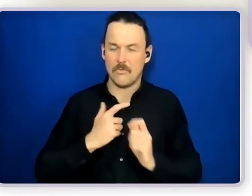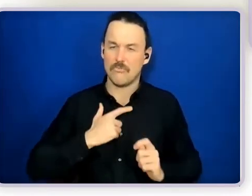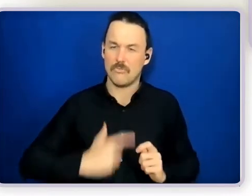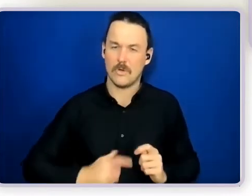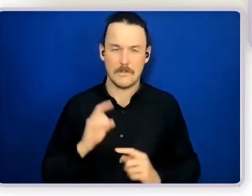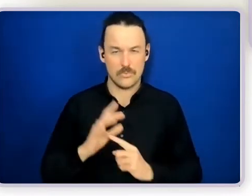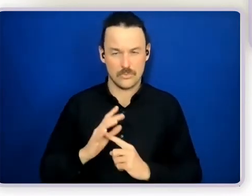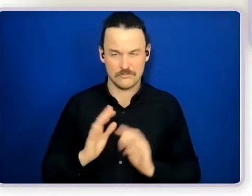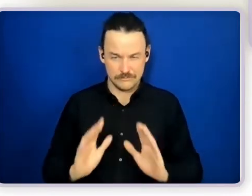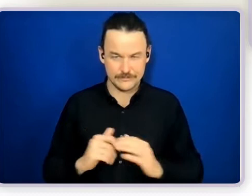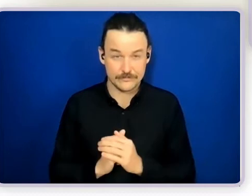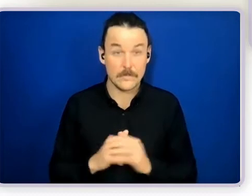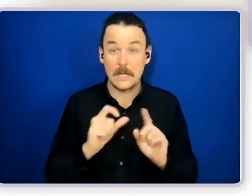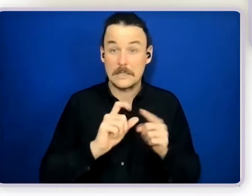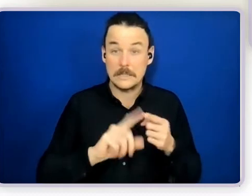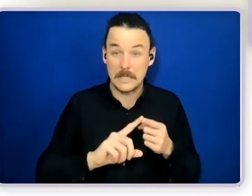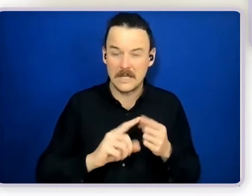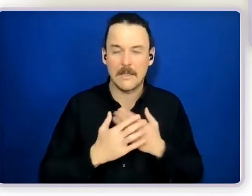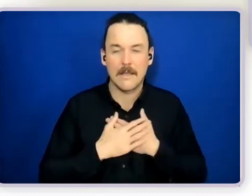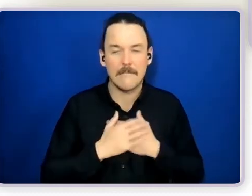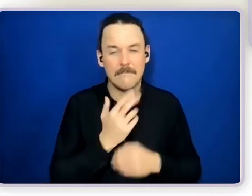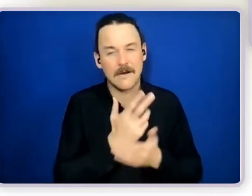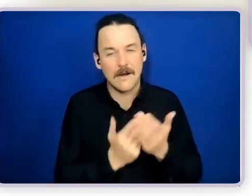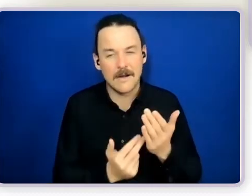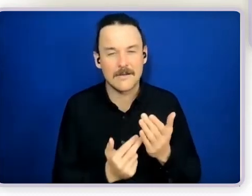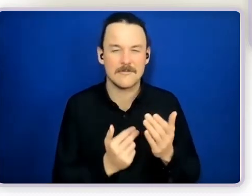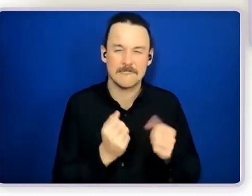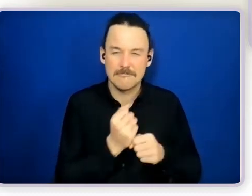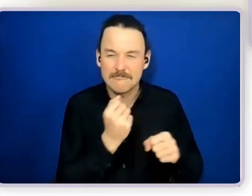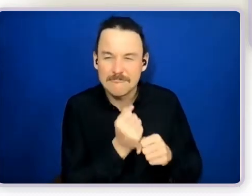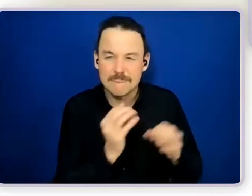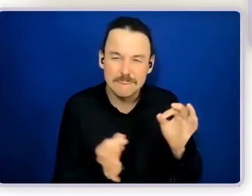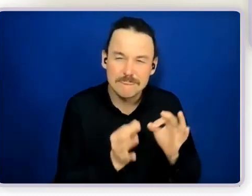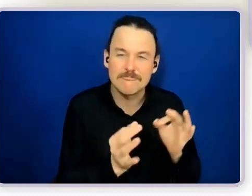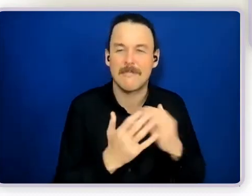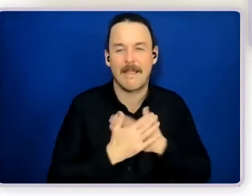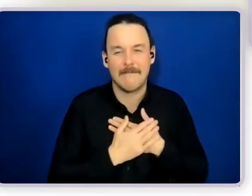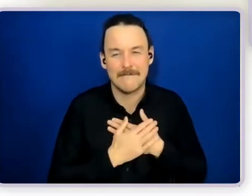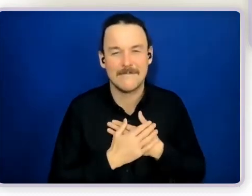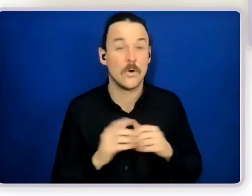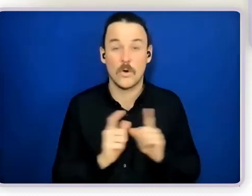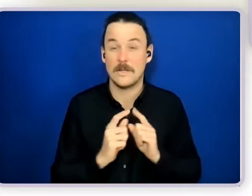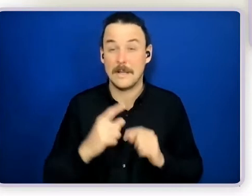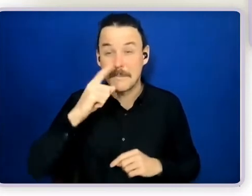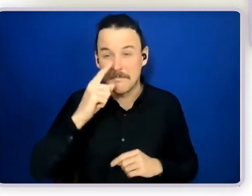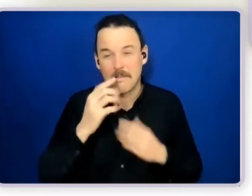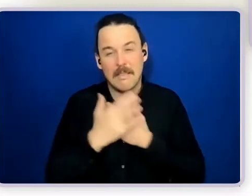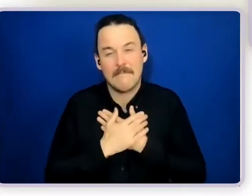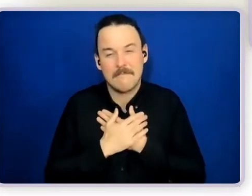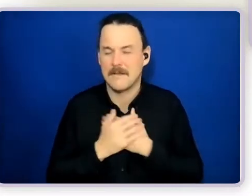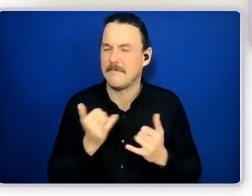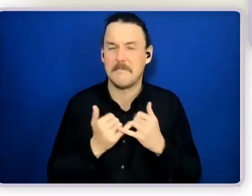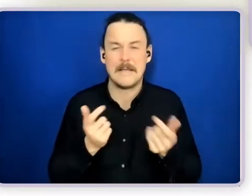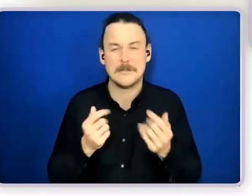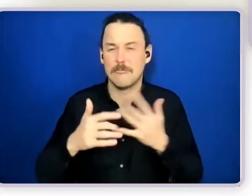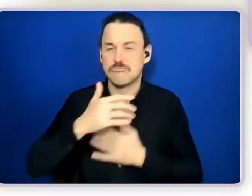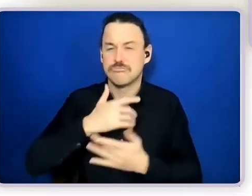She absolutely loves arts and crafts, that kind of a thing. She also has an interest in people. She's a very social woman and she'll make friends, connect with